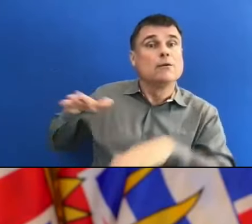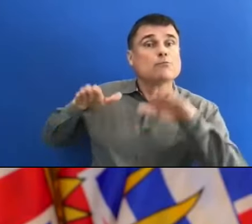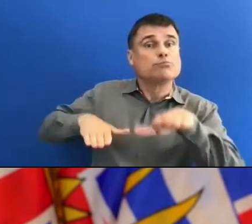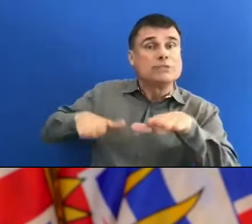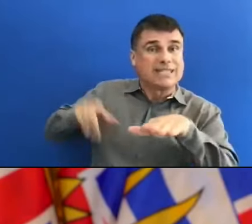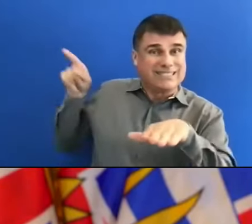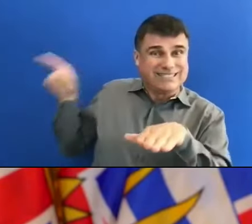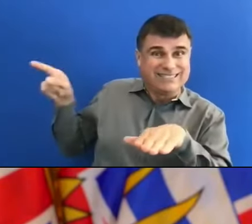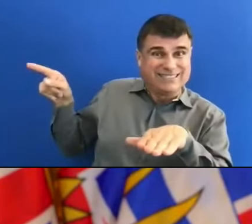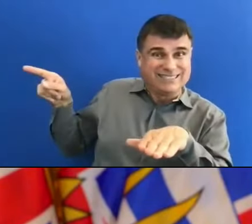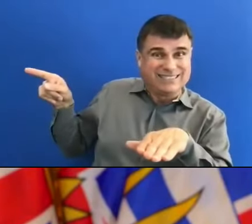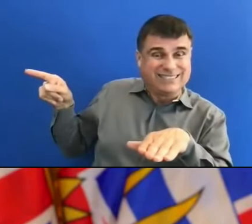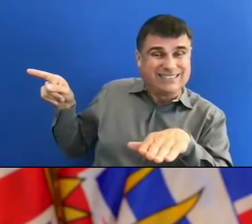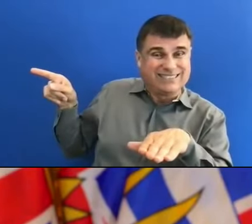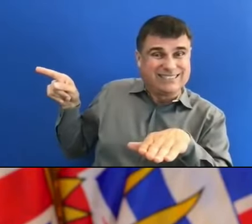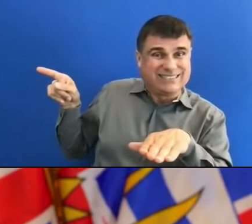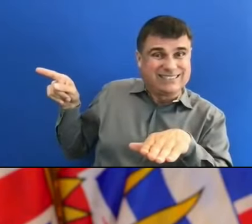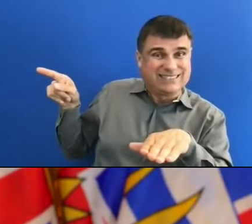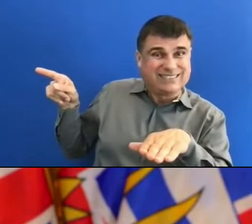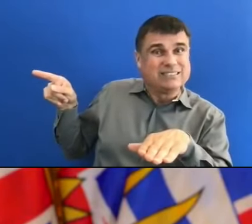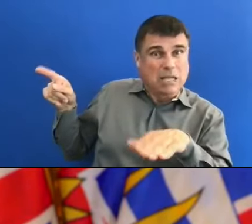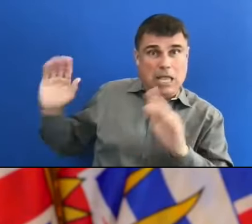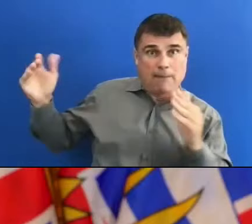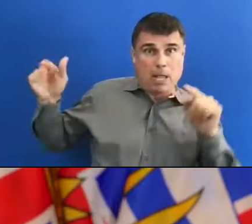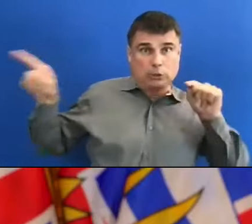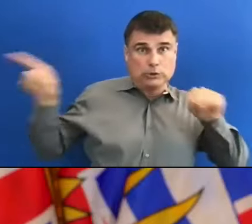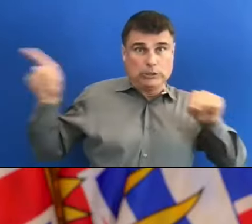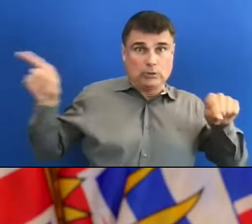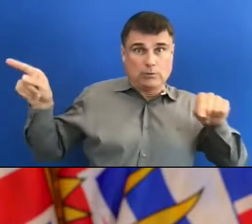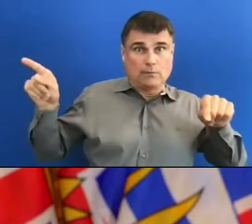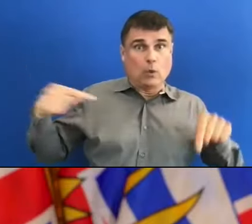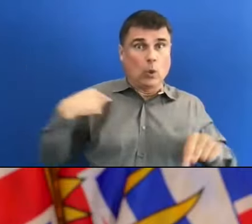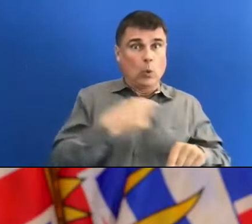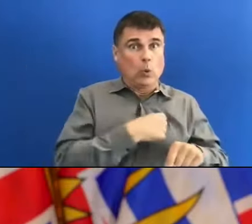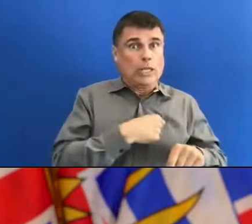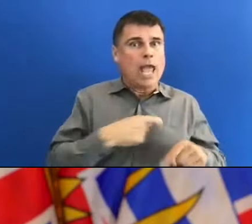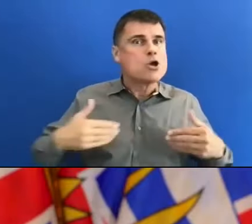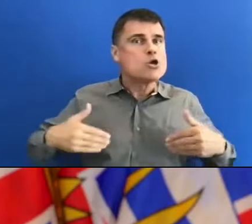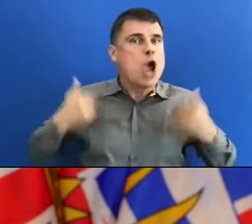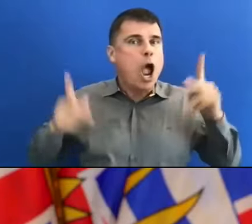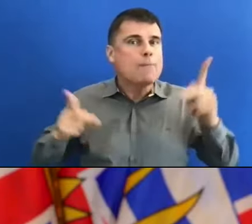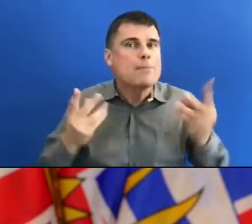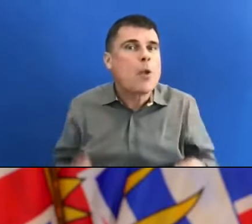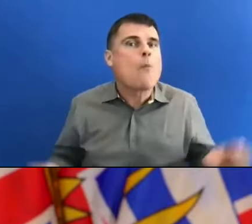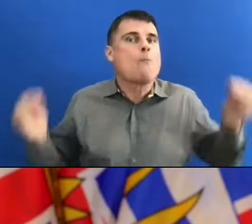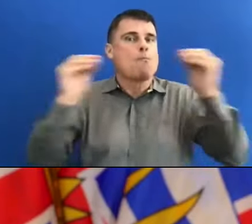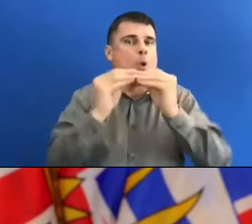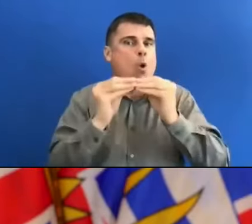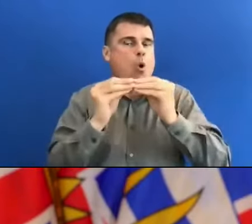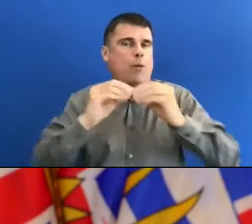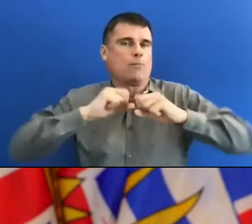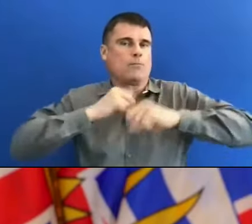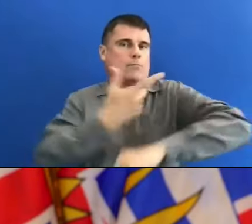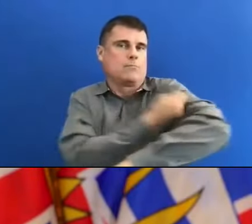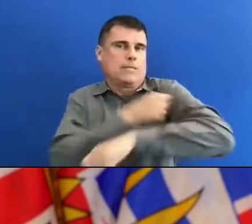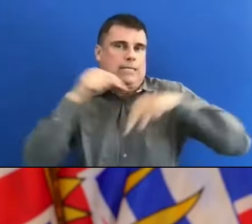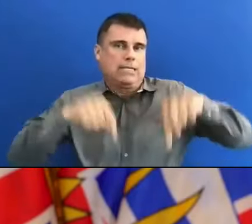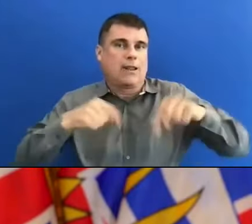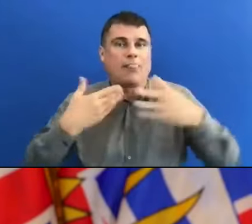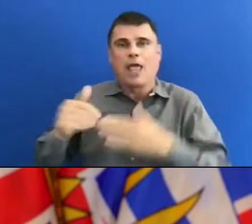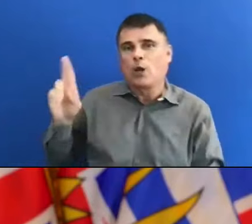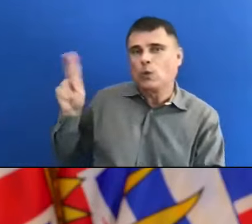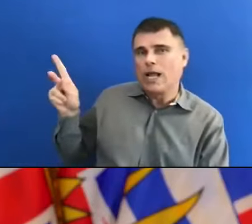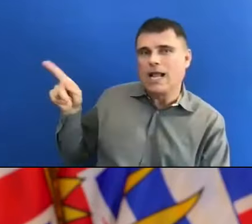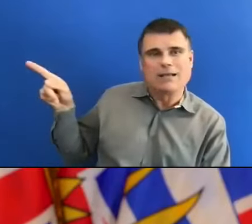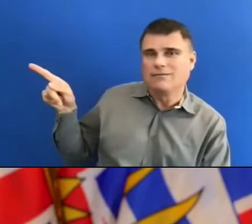people compared to what they have in the UK. So that level of protection reduces your risk dramatically. And I showed some of the data